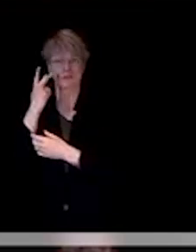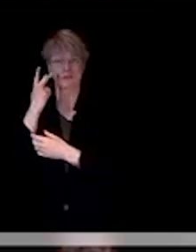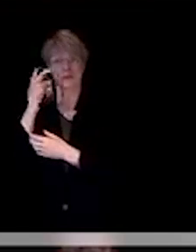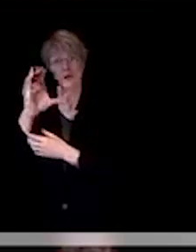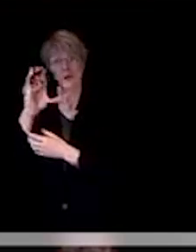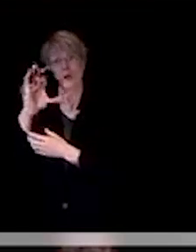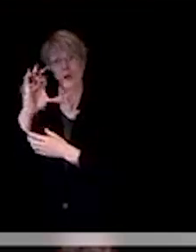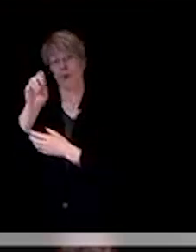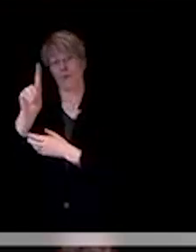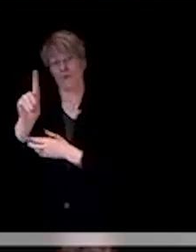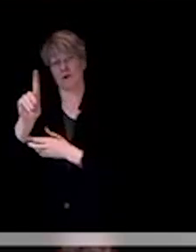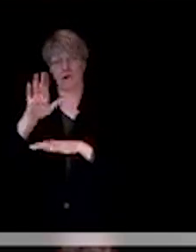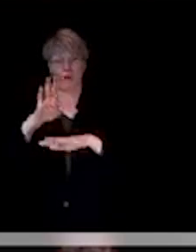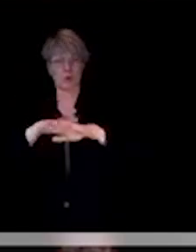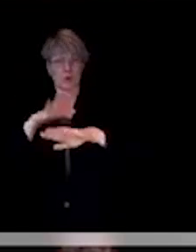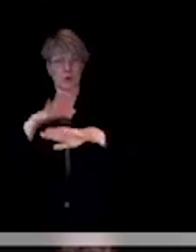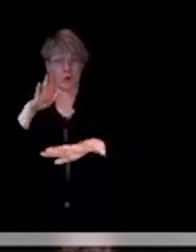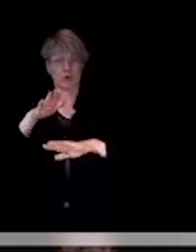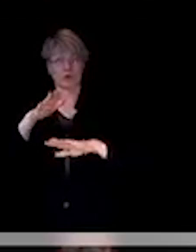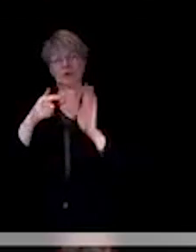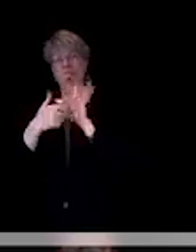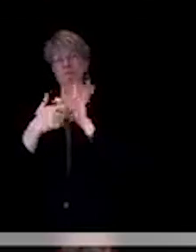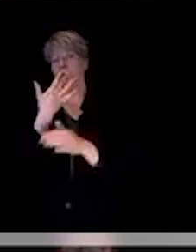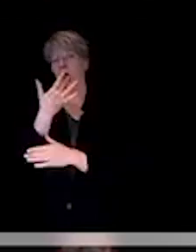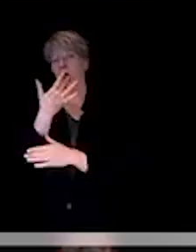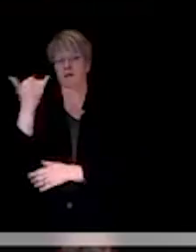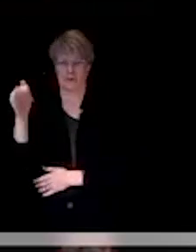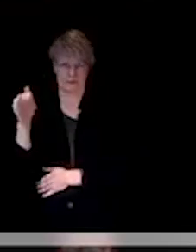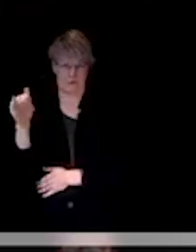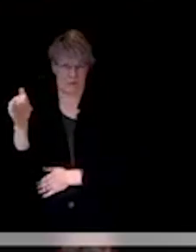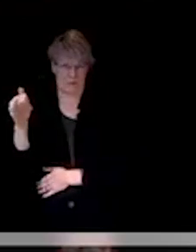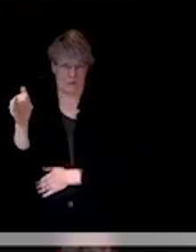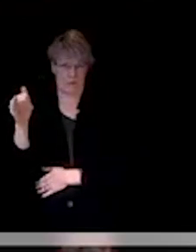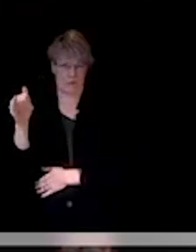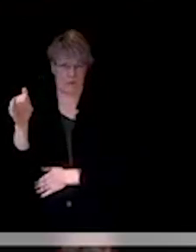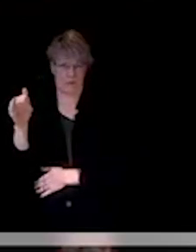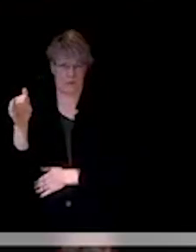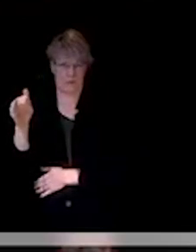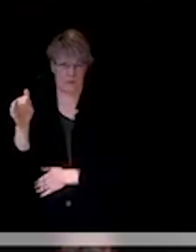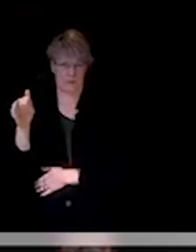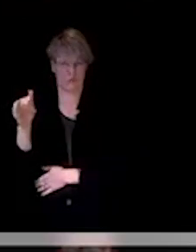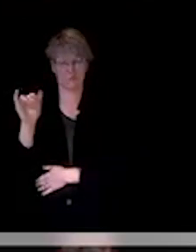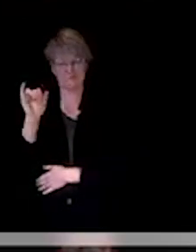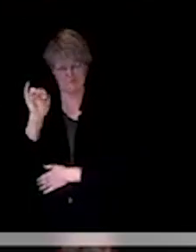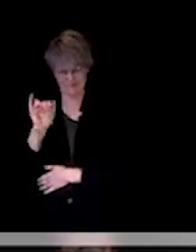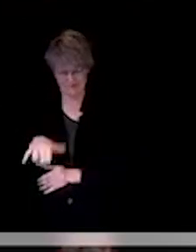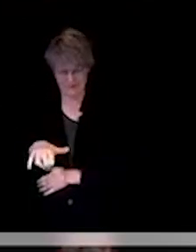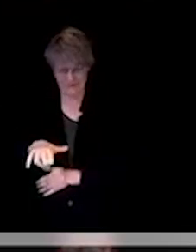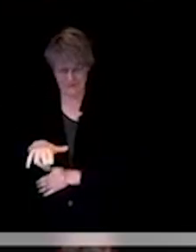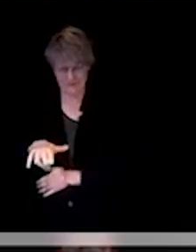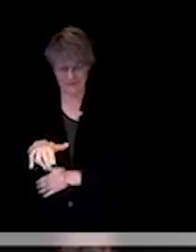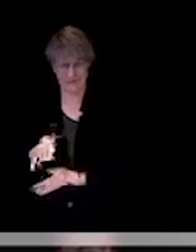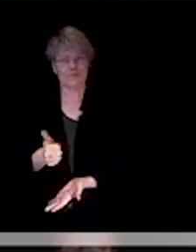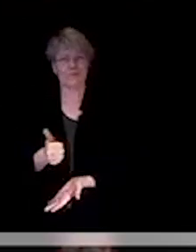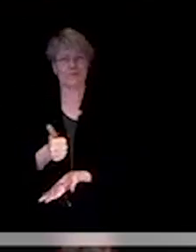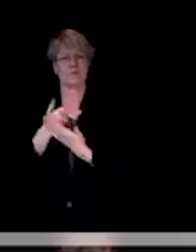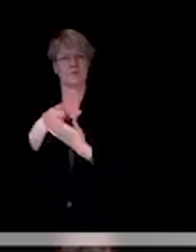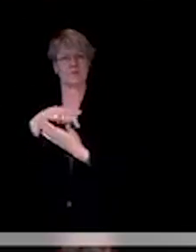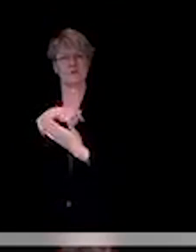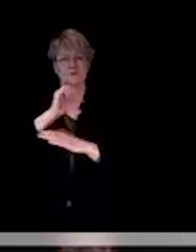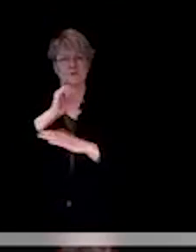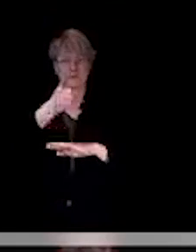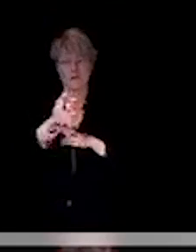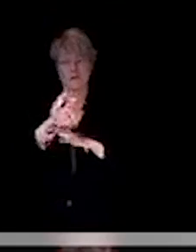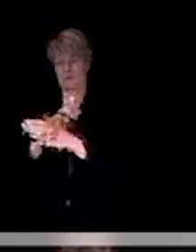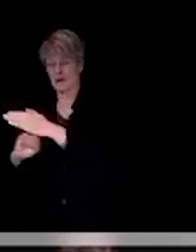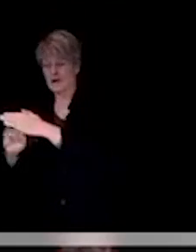The idea is that we kind of keep it at that level where we can actually do isolation and quarantine, contact